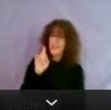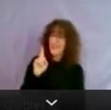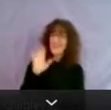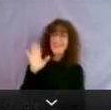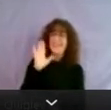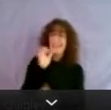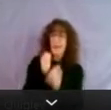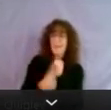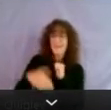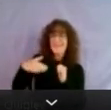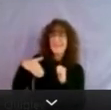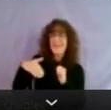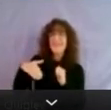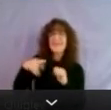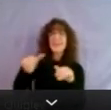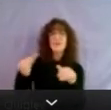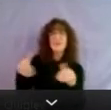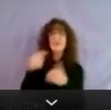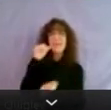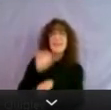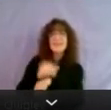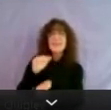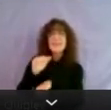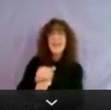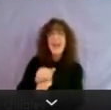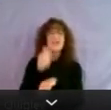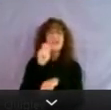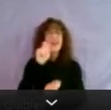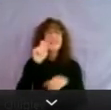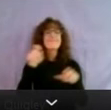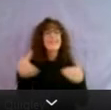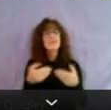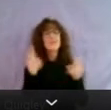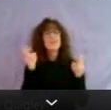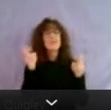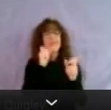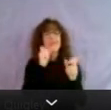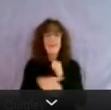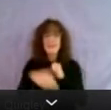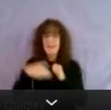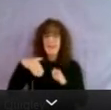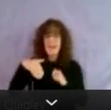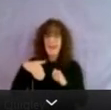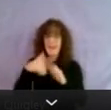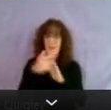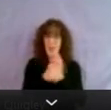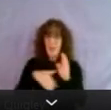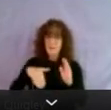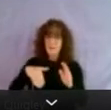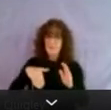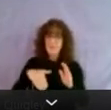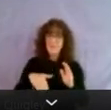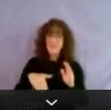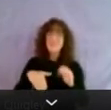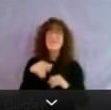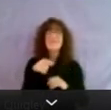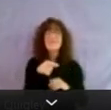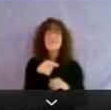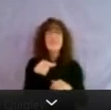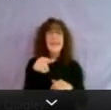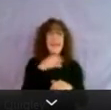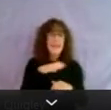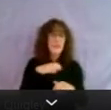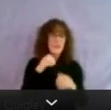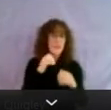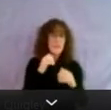didn't pass it yet. was introduced. Yes. I want, yes. Check the box on introducing, correct. On introducing this legislation and Councilman Prusky. So that's outstanding.